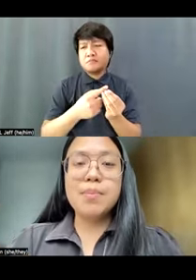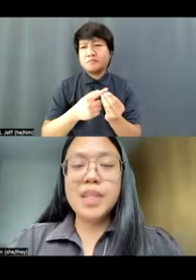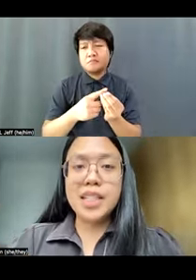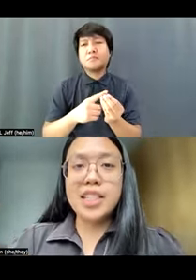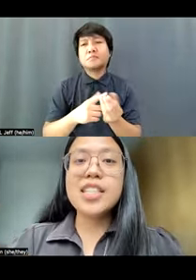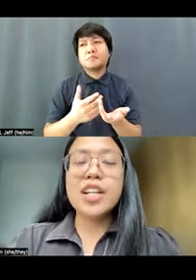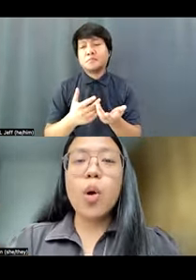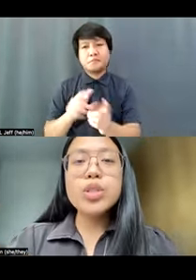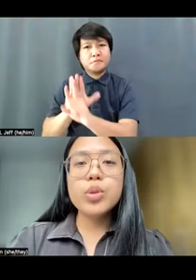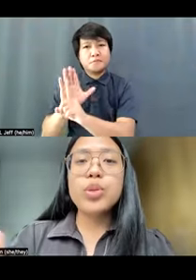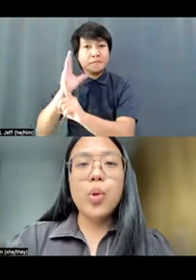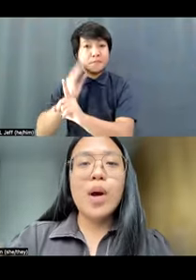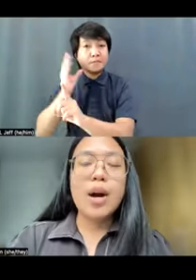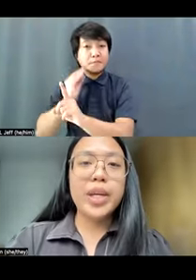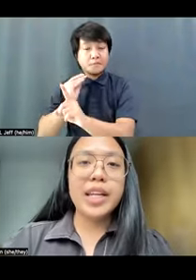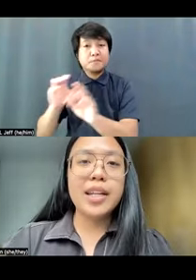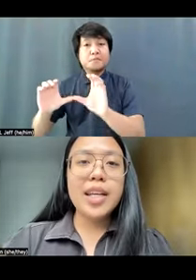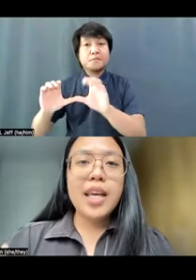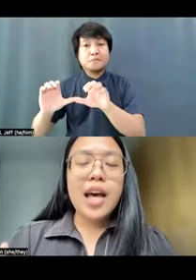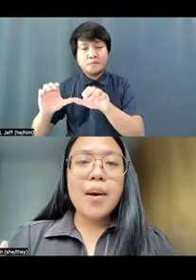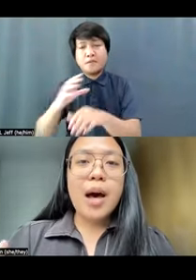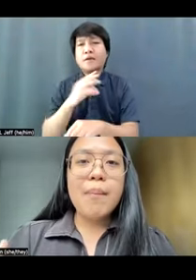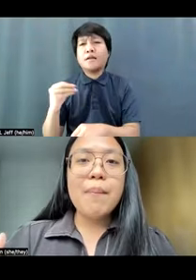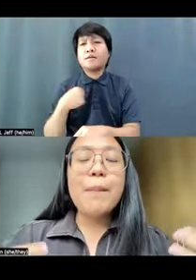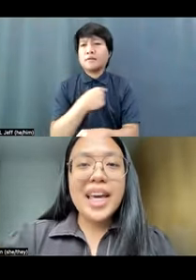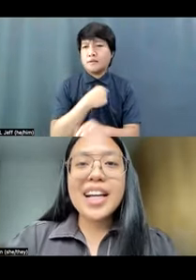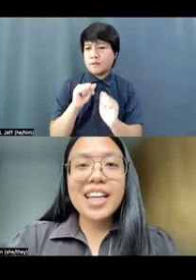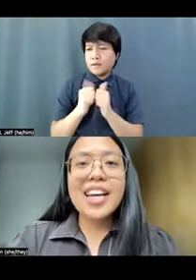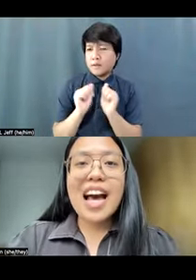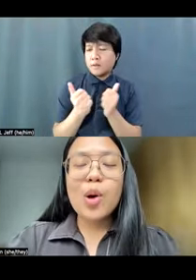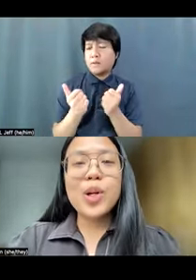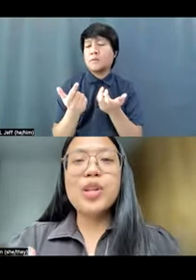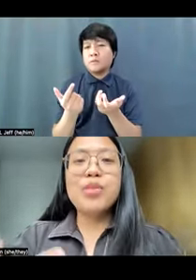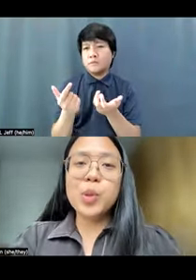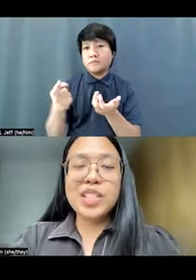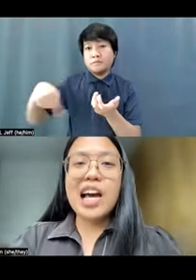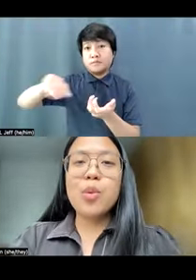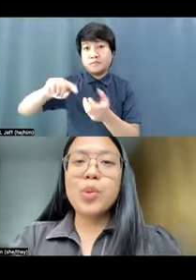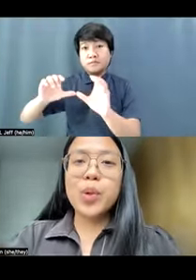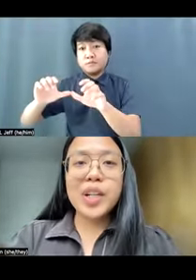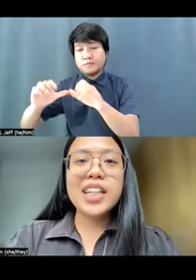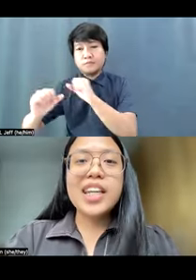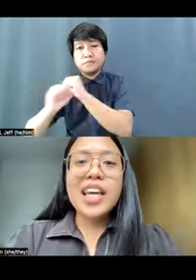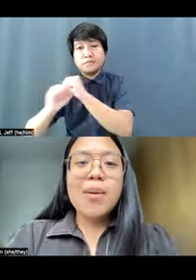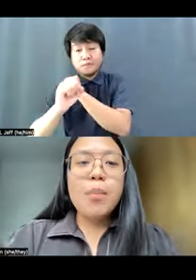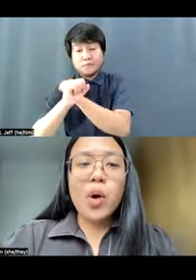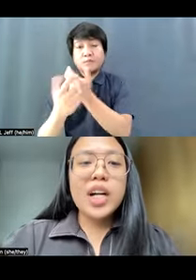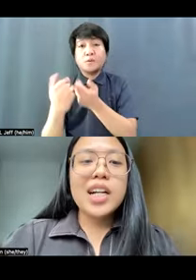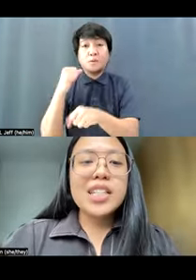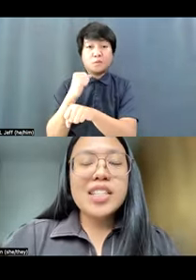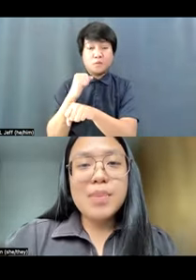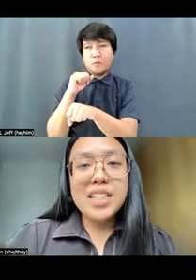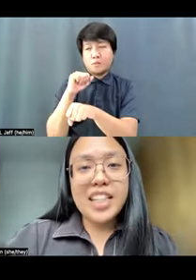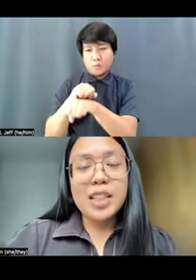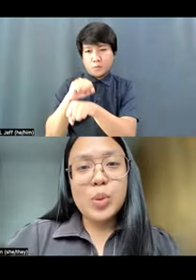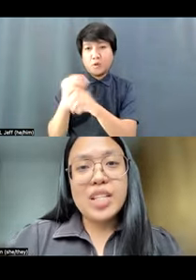with disabilities, disabilities, and also know how we can make our advocacy, our work more